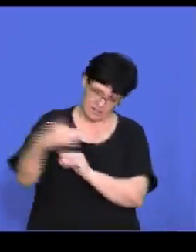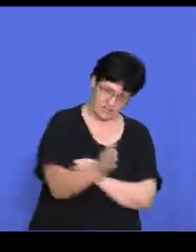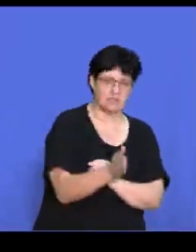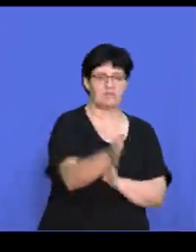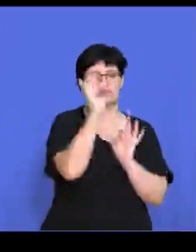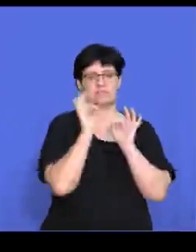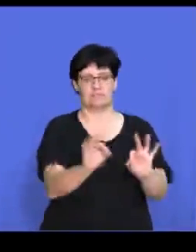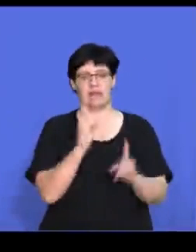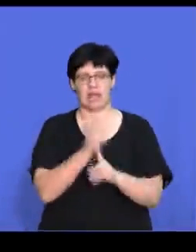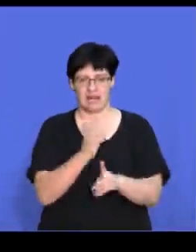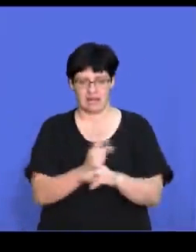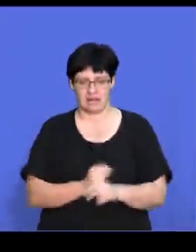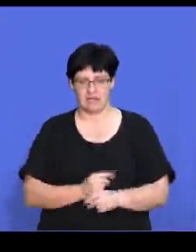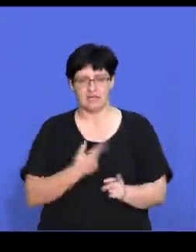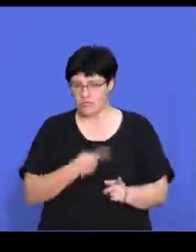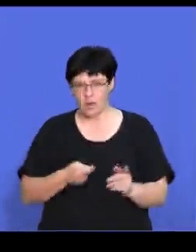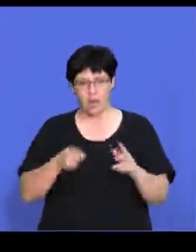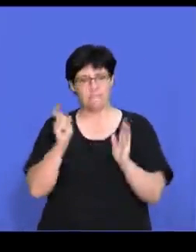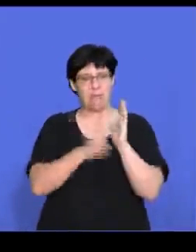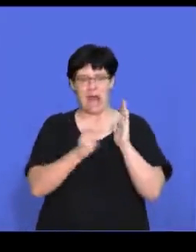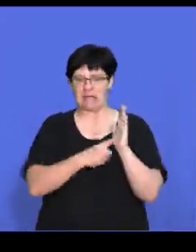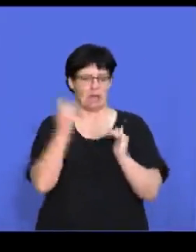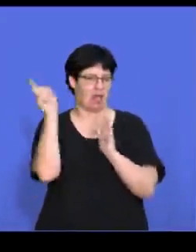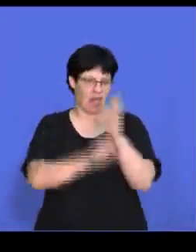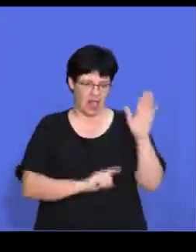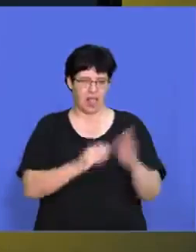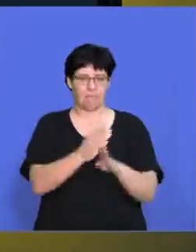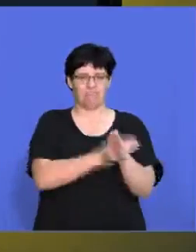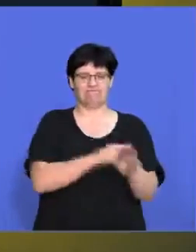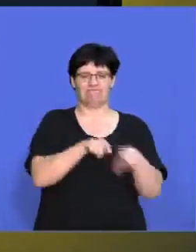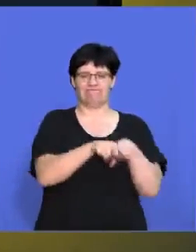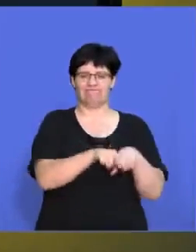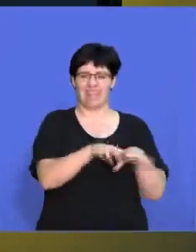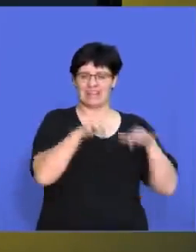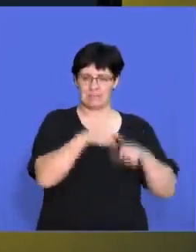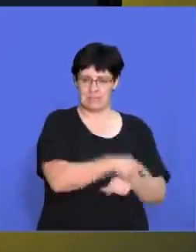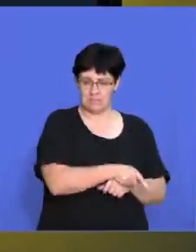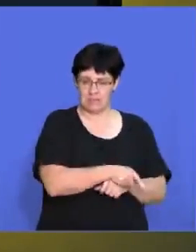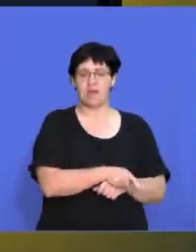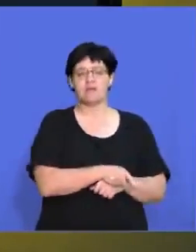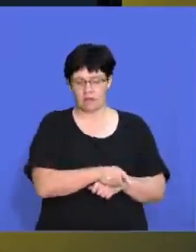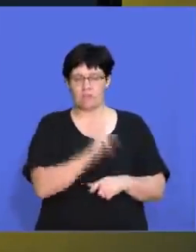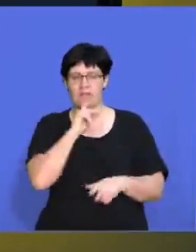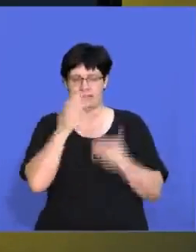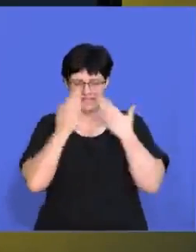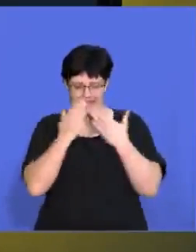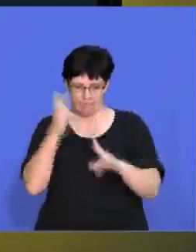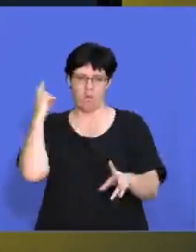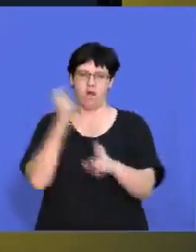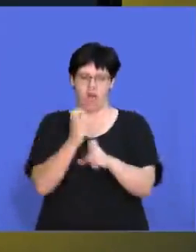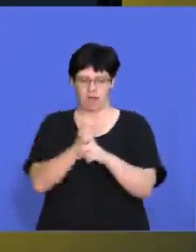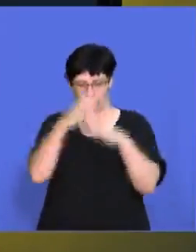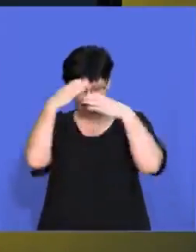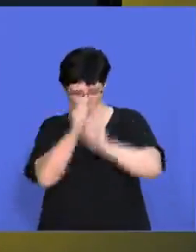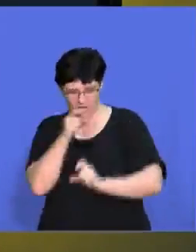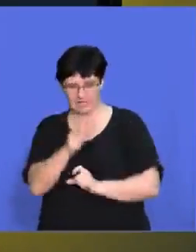may be corrected. So you didn't get the marks that you wanted in your prelim exam, right? You, you're going to take corrective